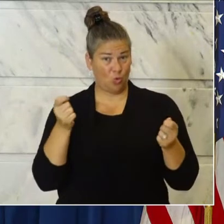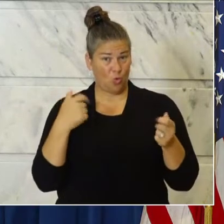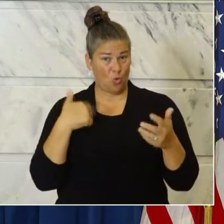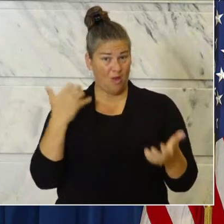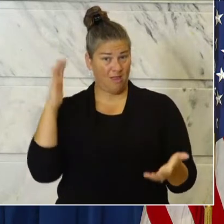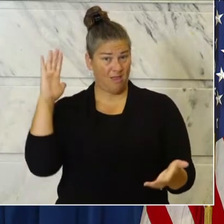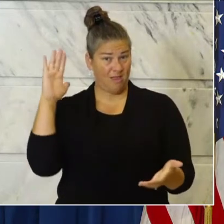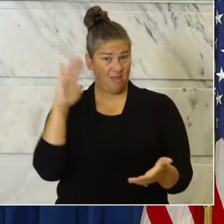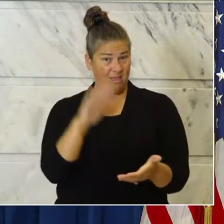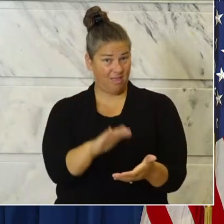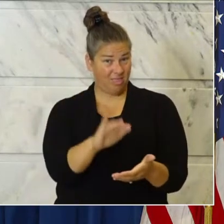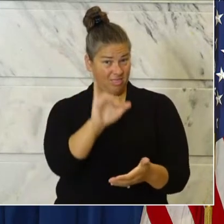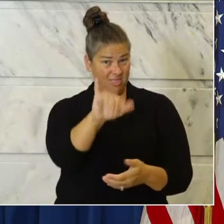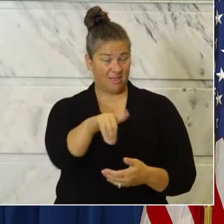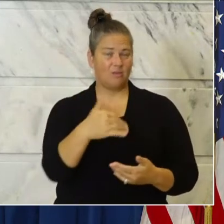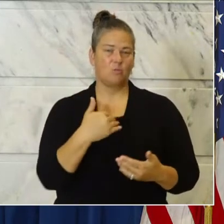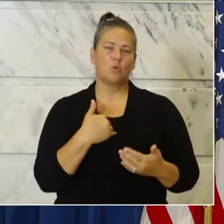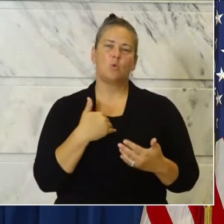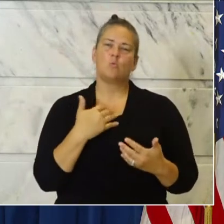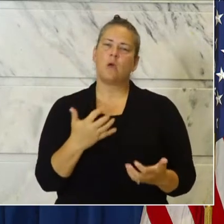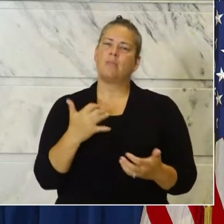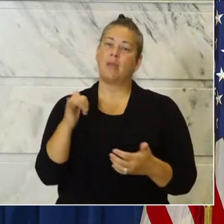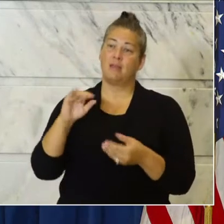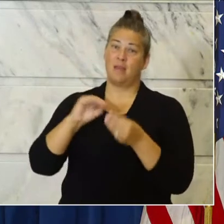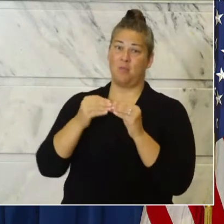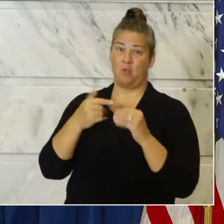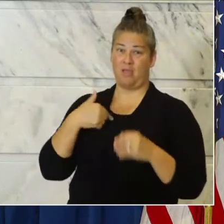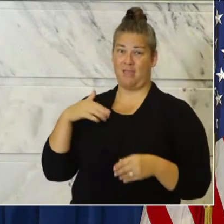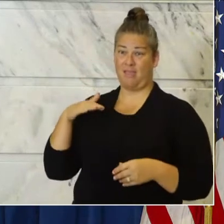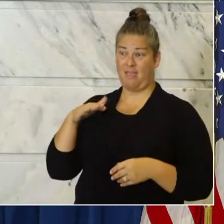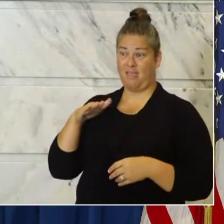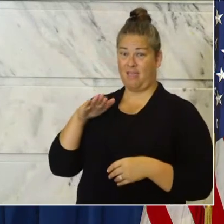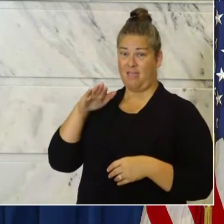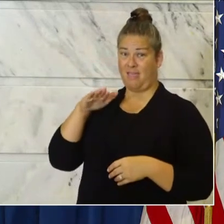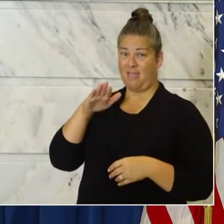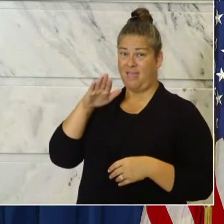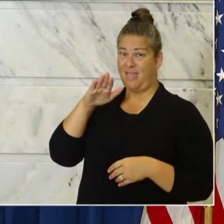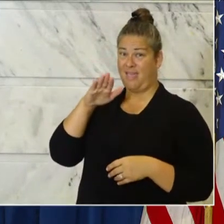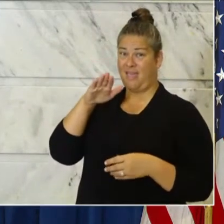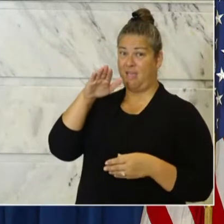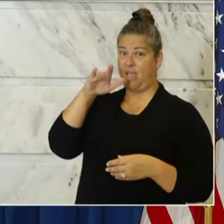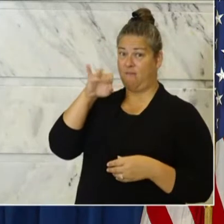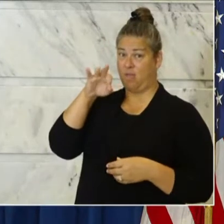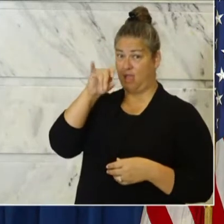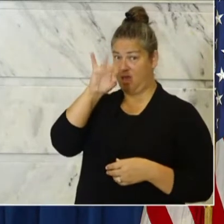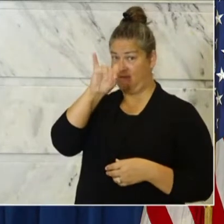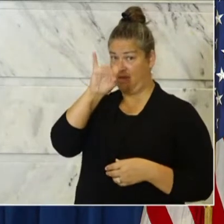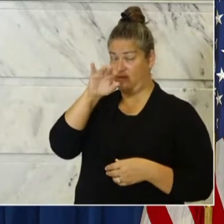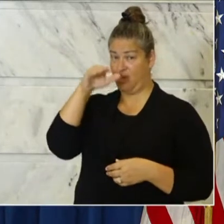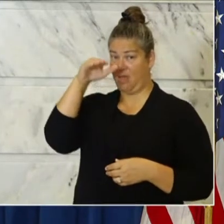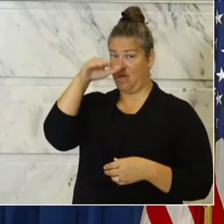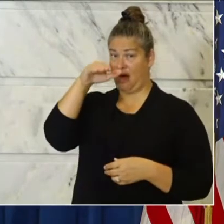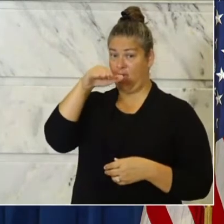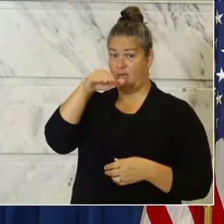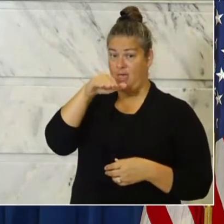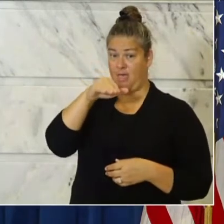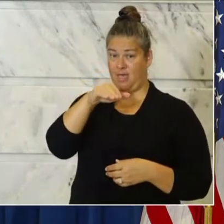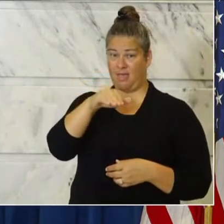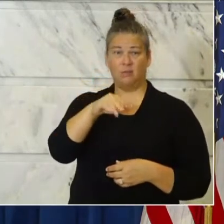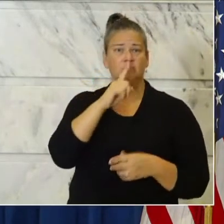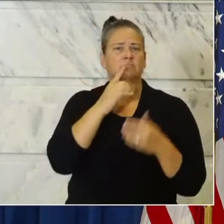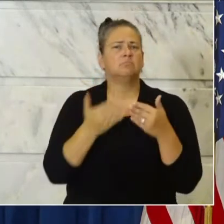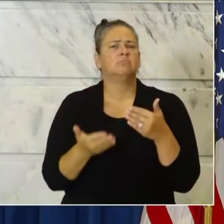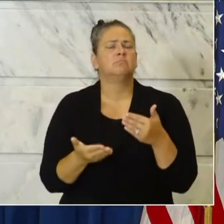see that number eventually going down. And if that number goes down, even if we have the same